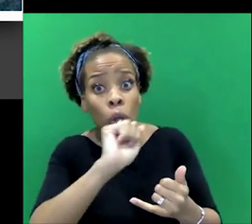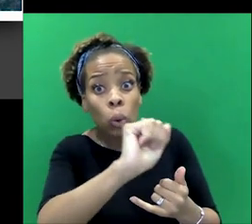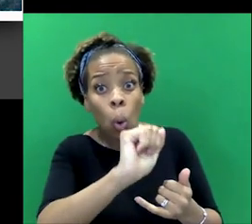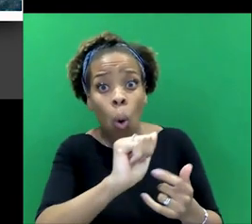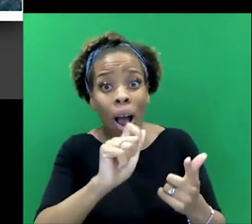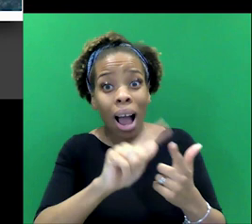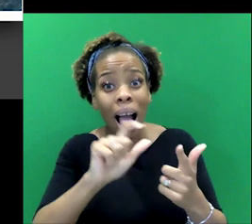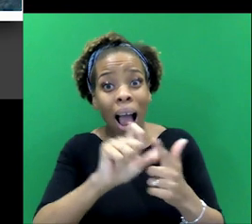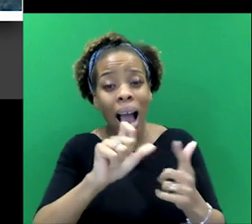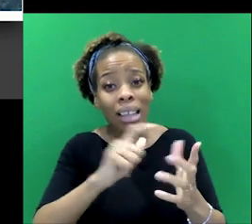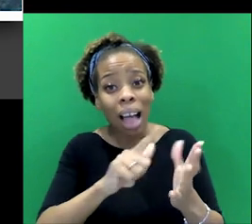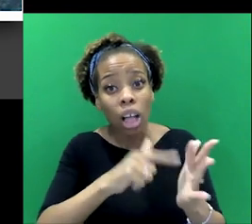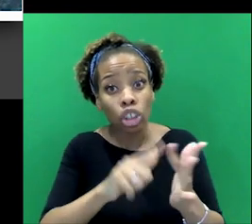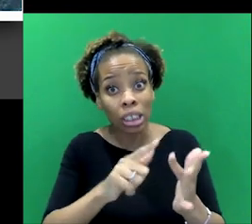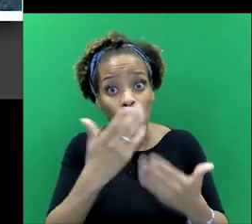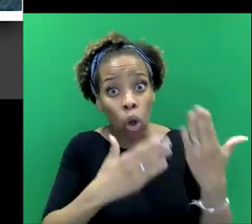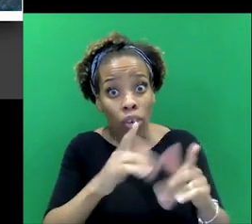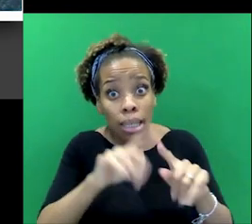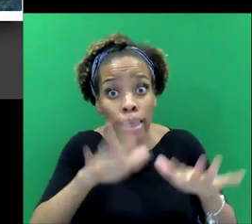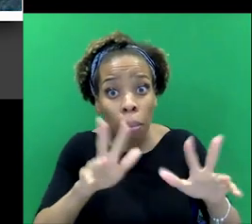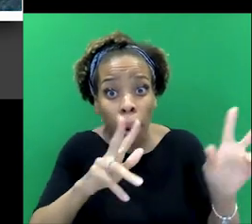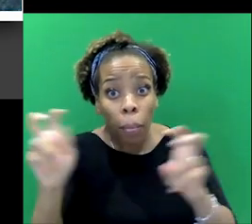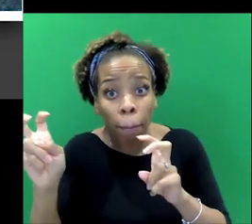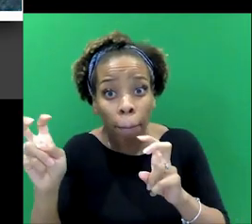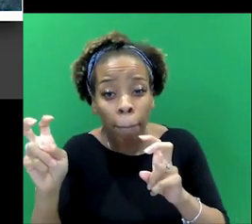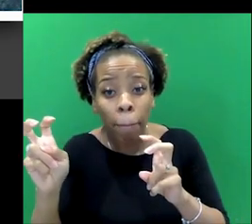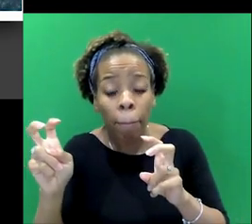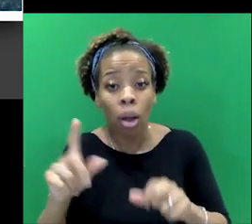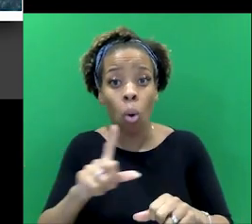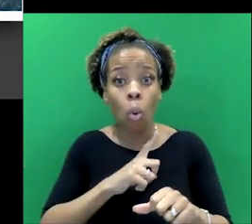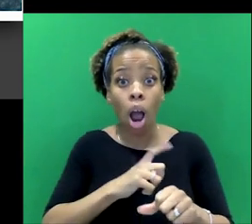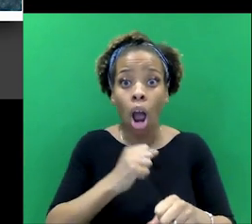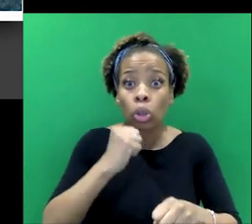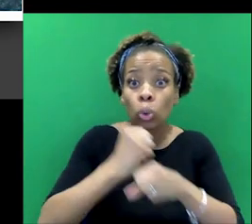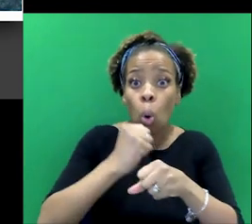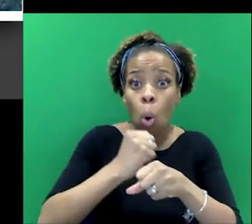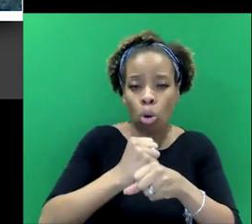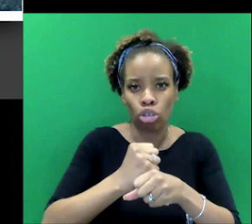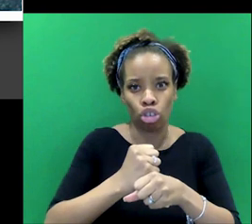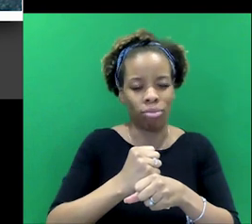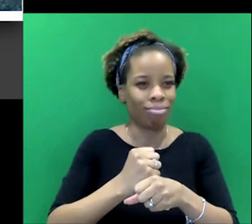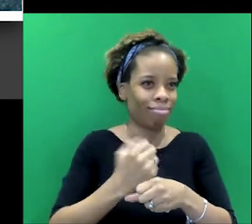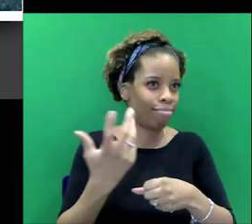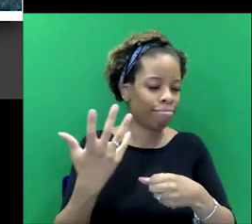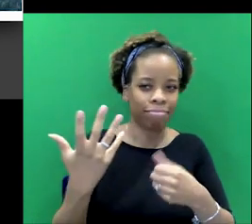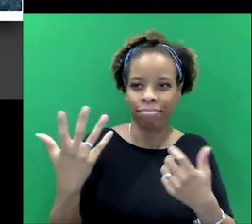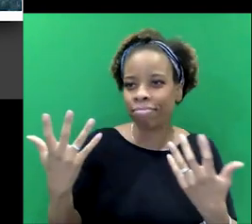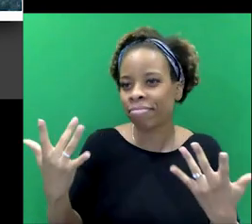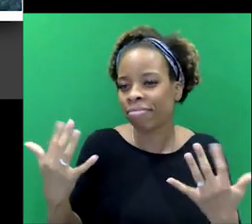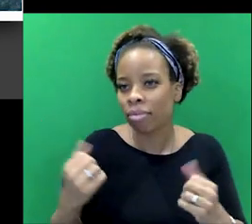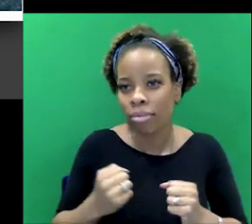there's something that George recognized, George is kind of going over the heads of these, you know, these kind of